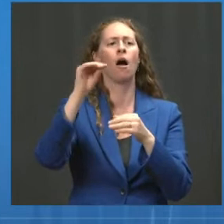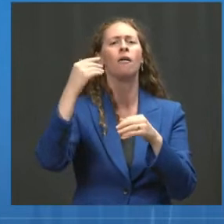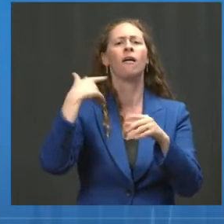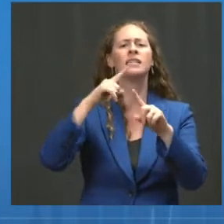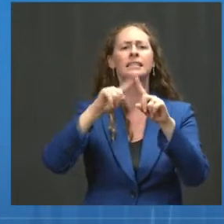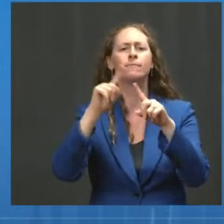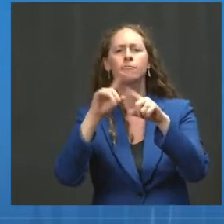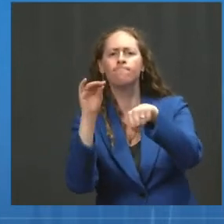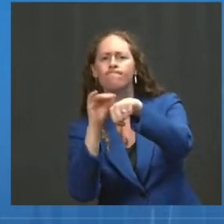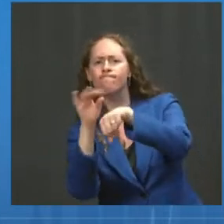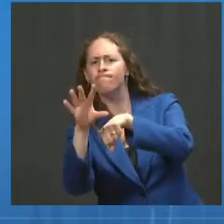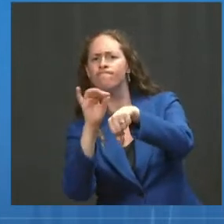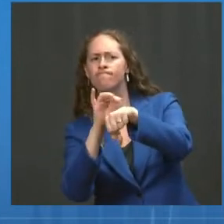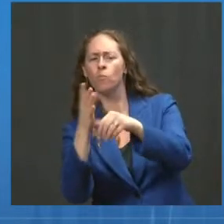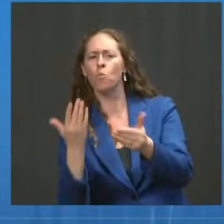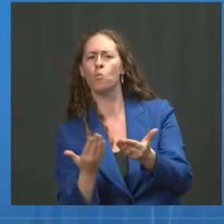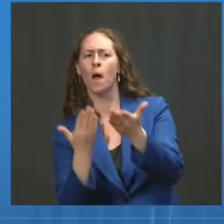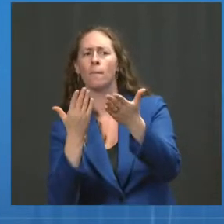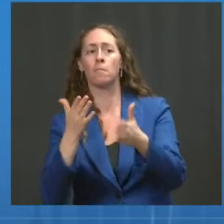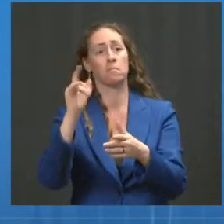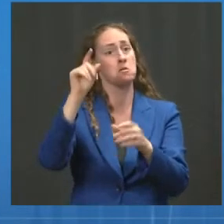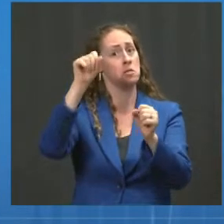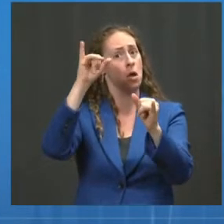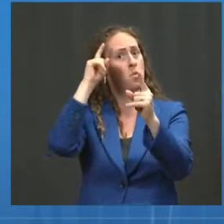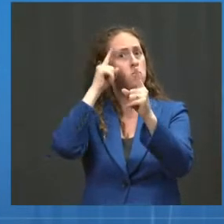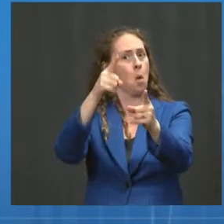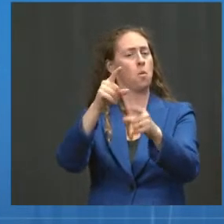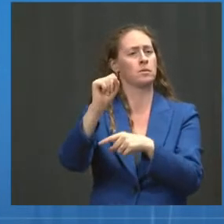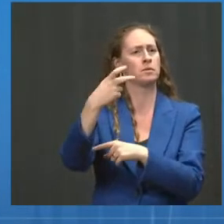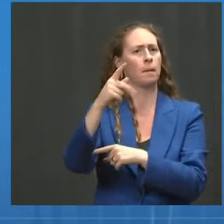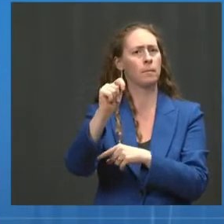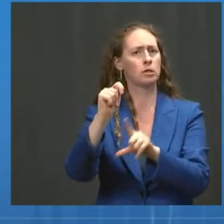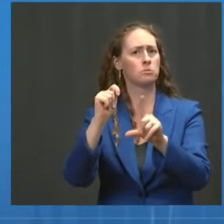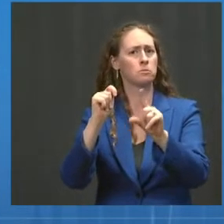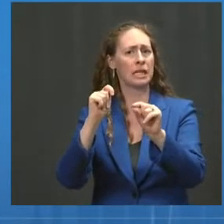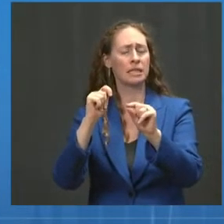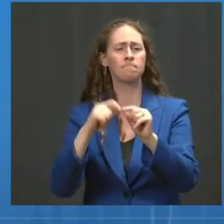we are prepared for, the beginning of the week of September 20th.